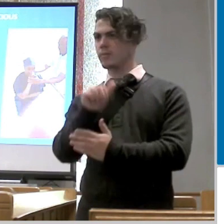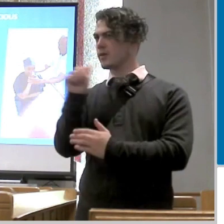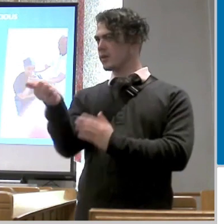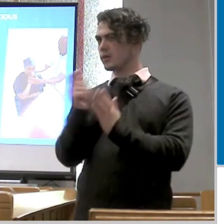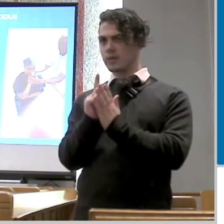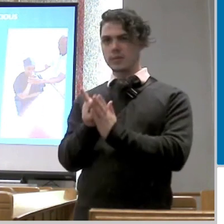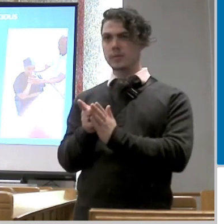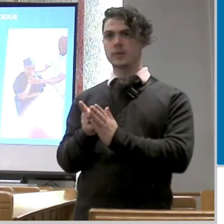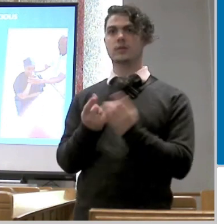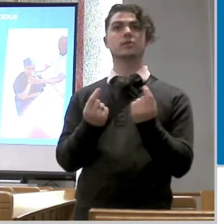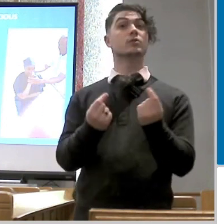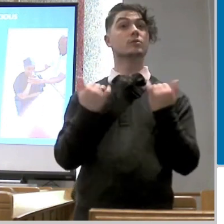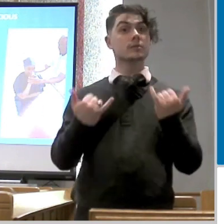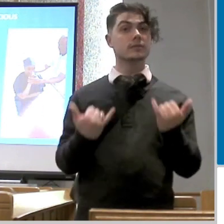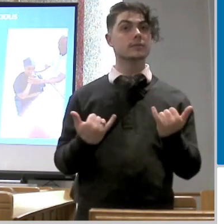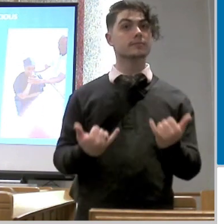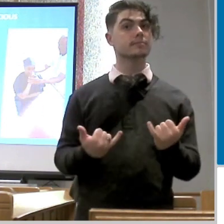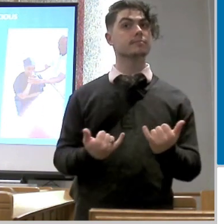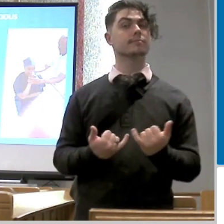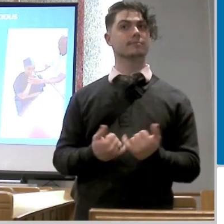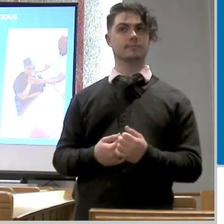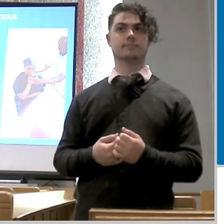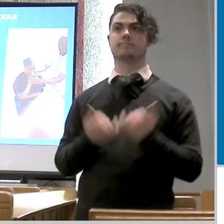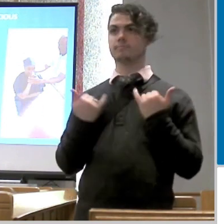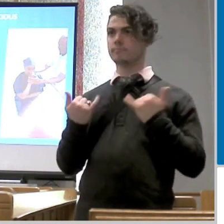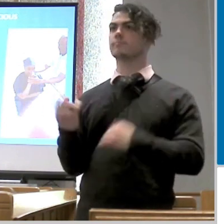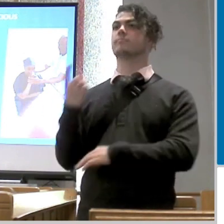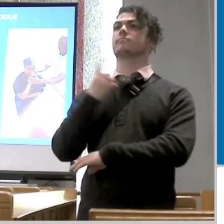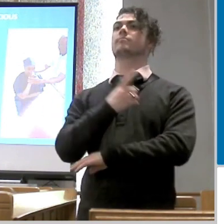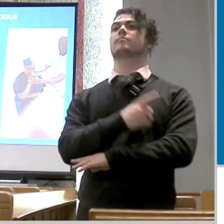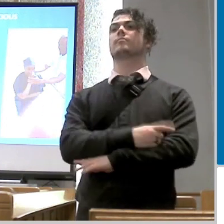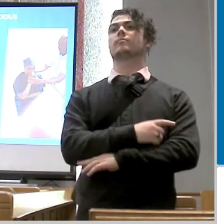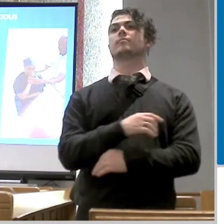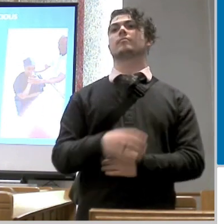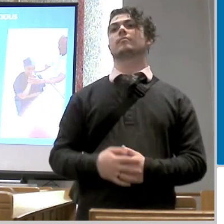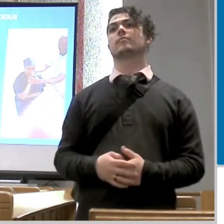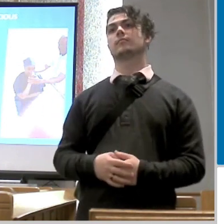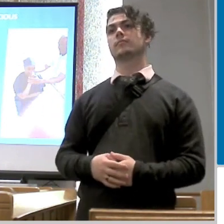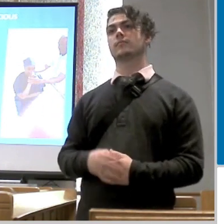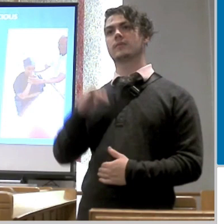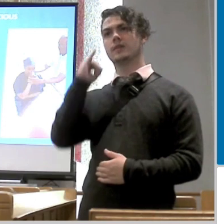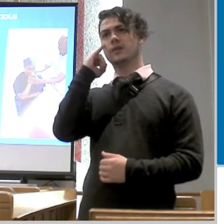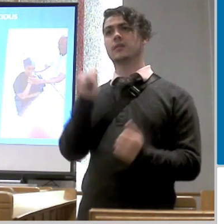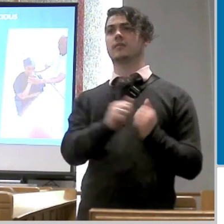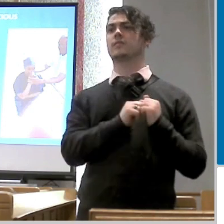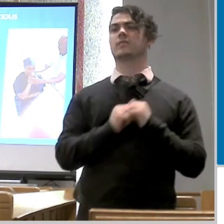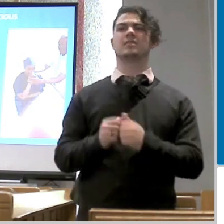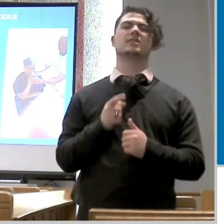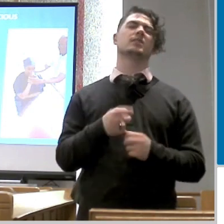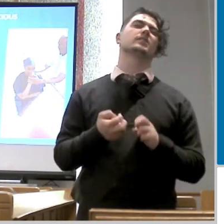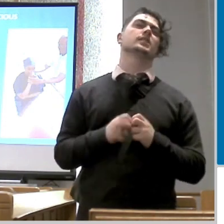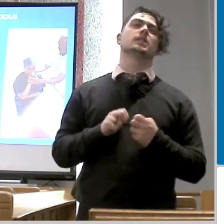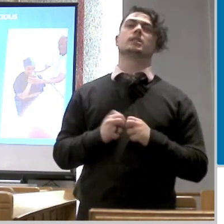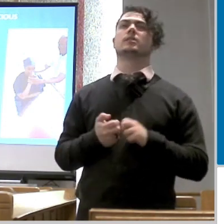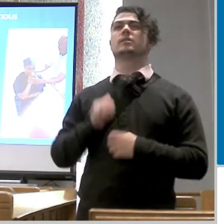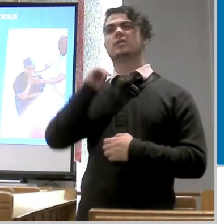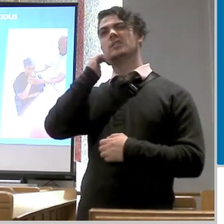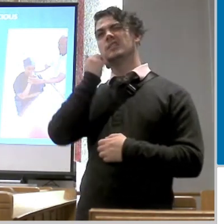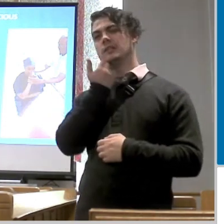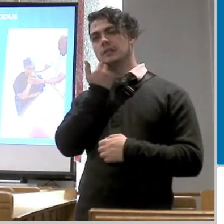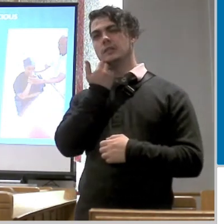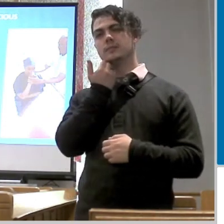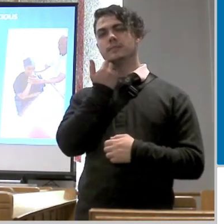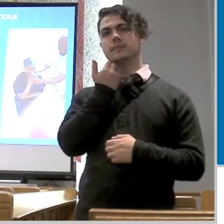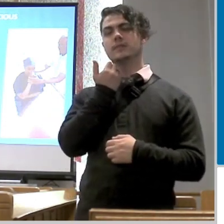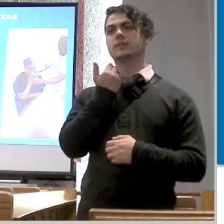when you could do it today today could be that day if you're with us and you've been struggling with shame in your life